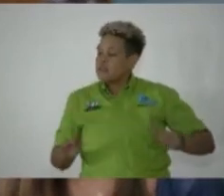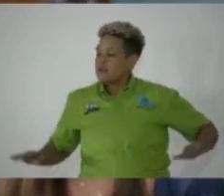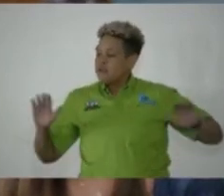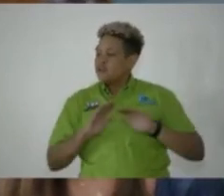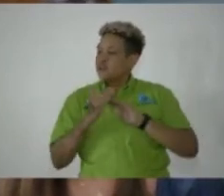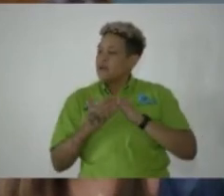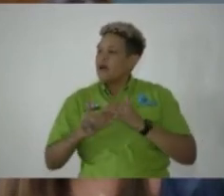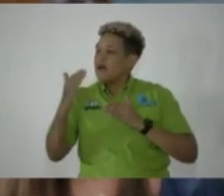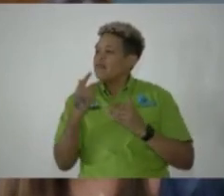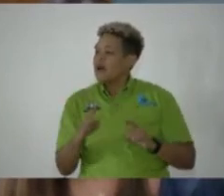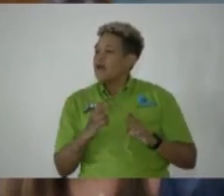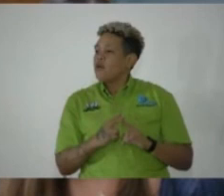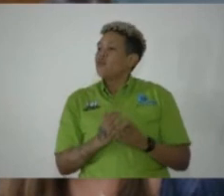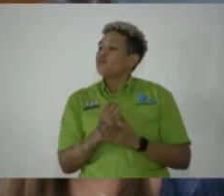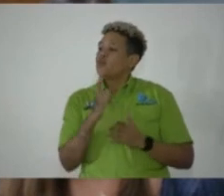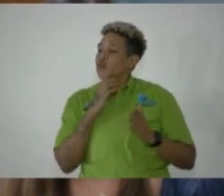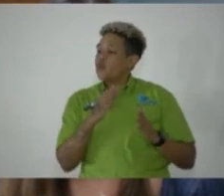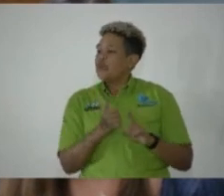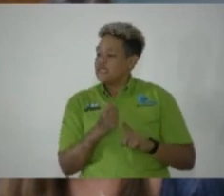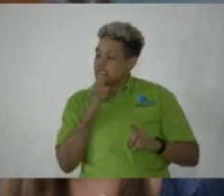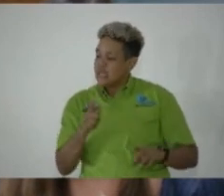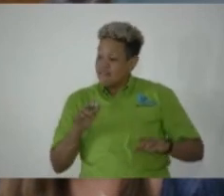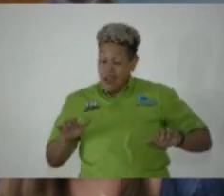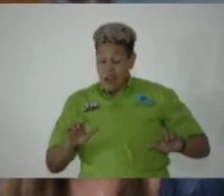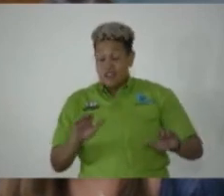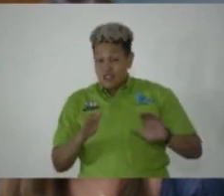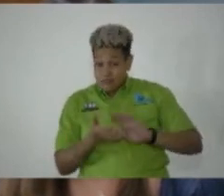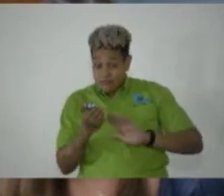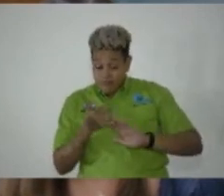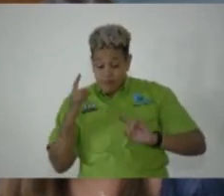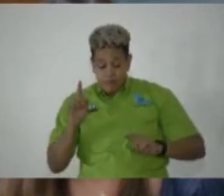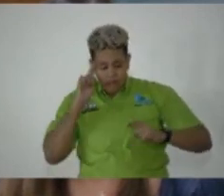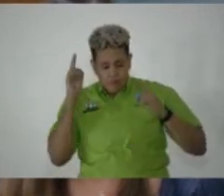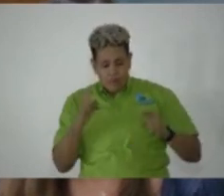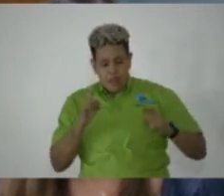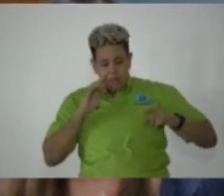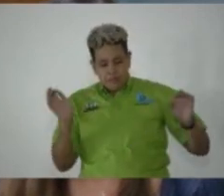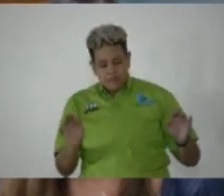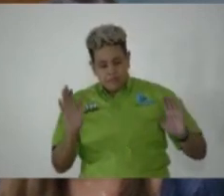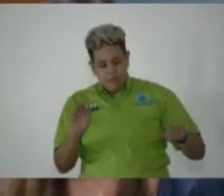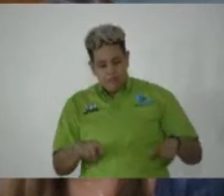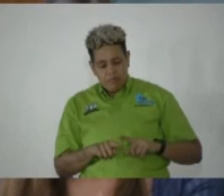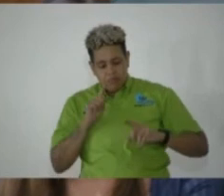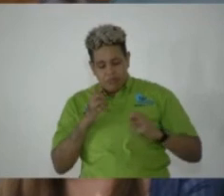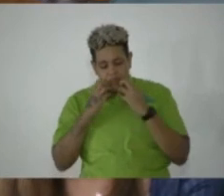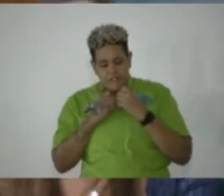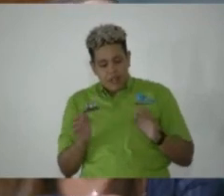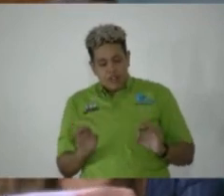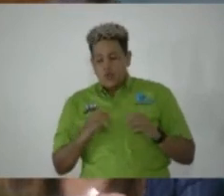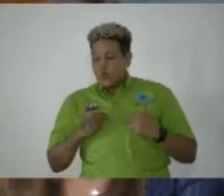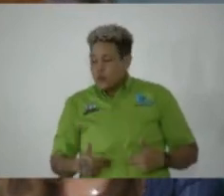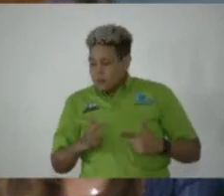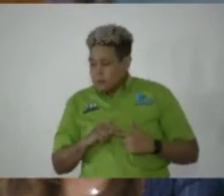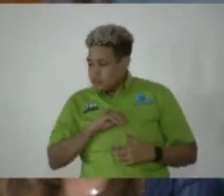thereafter by way of pernicious acts aimed at undermining and devaluing humanity and